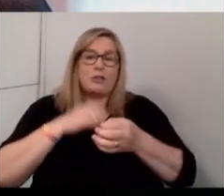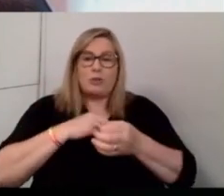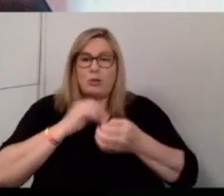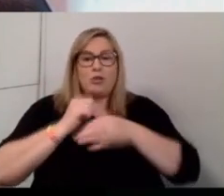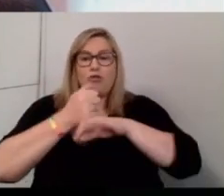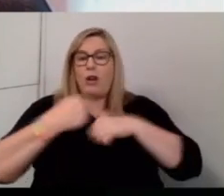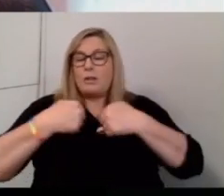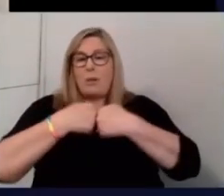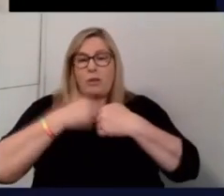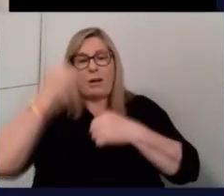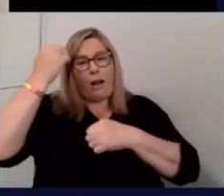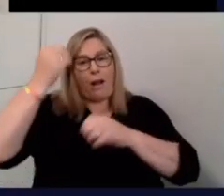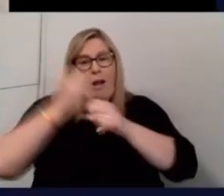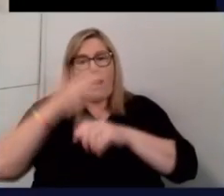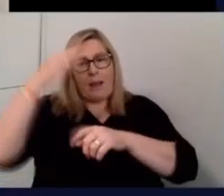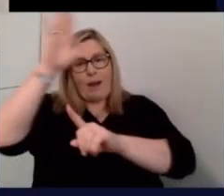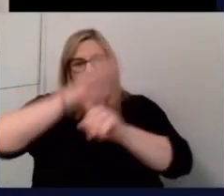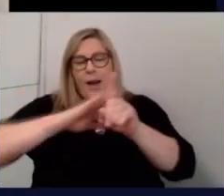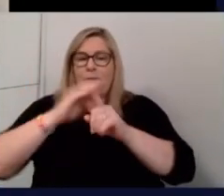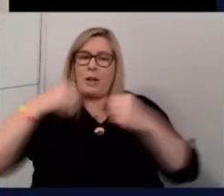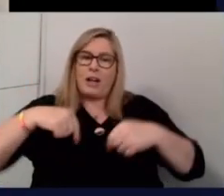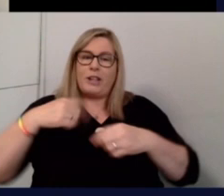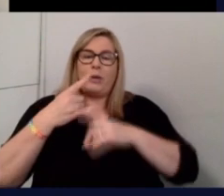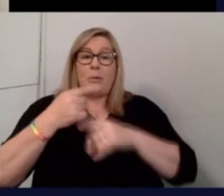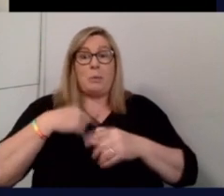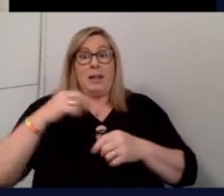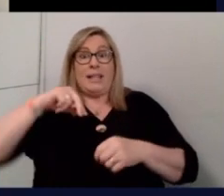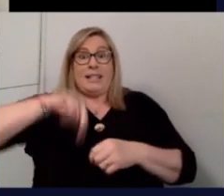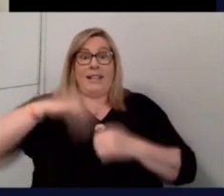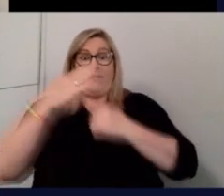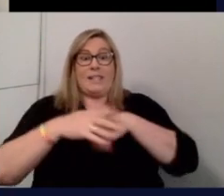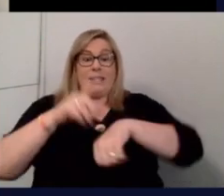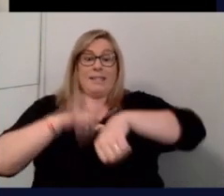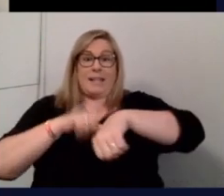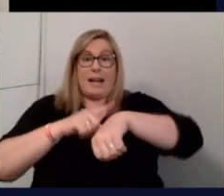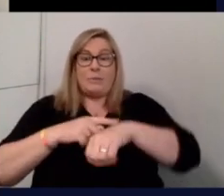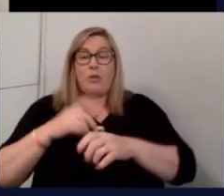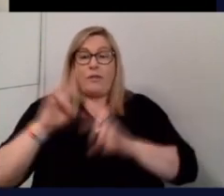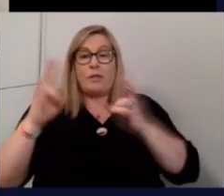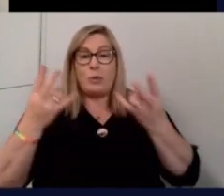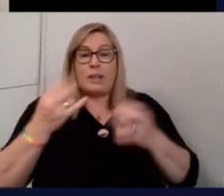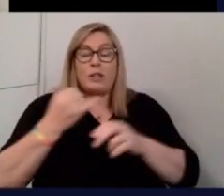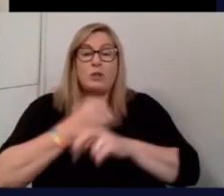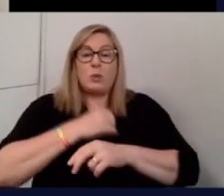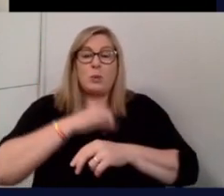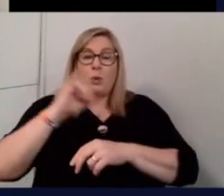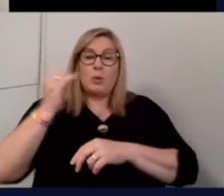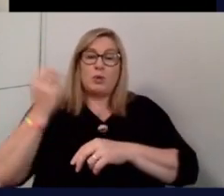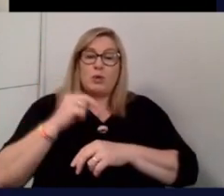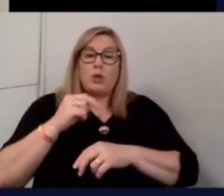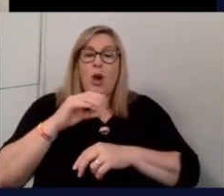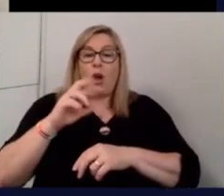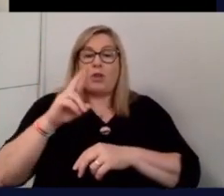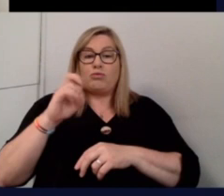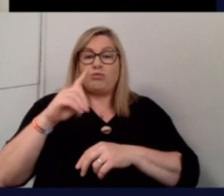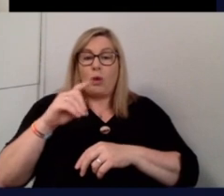very willing to help. Okay, thank you very much, Margaret. We're almost out of time. I'm going to come very quickly to Joan Rhodes from the Health Innovation Research Alliance, Northern Ireland. Then